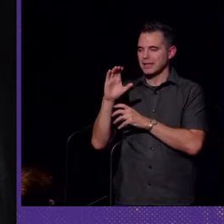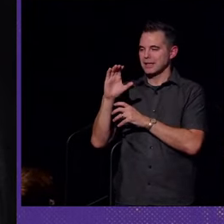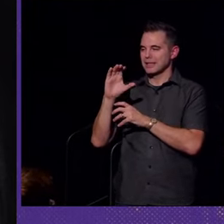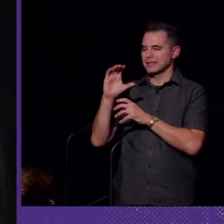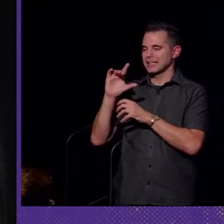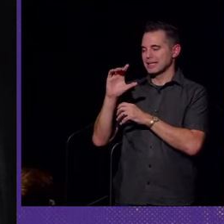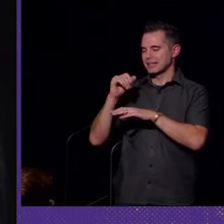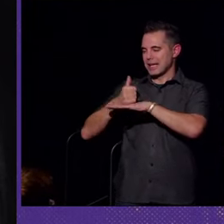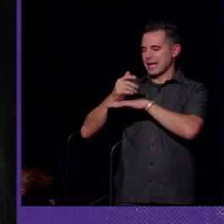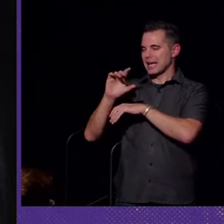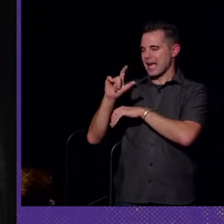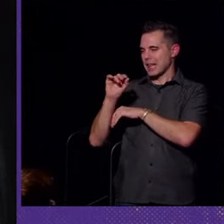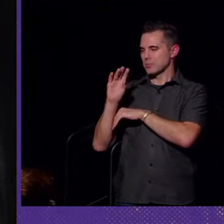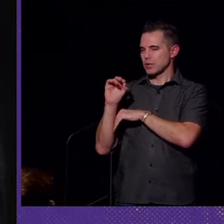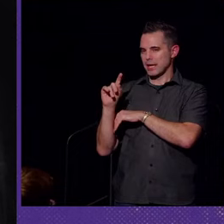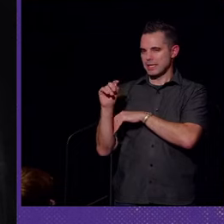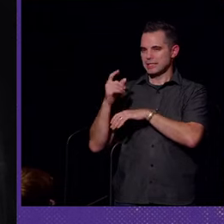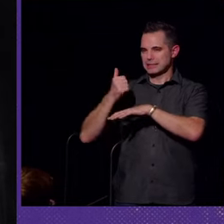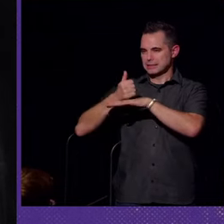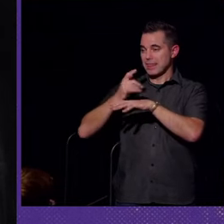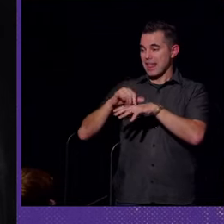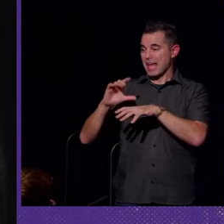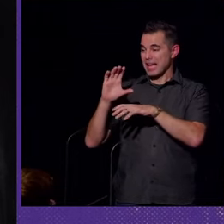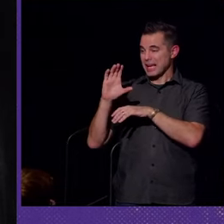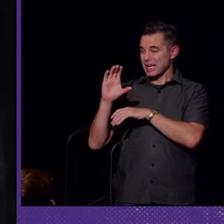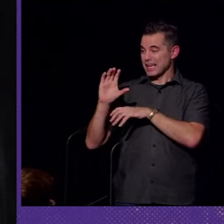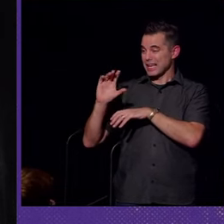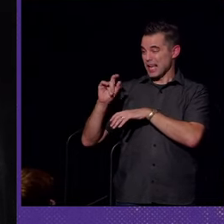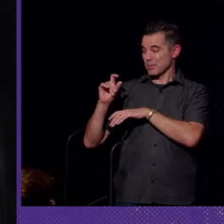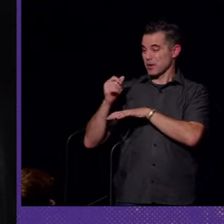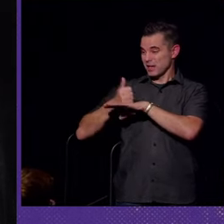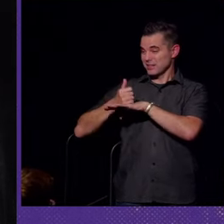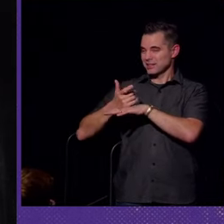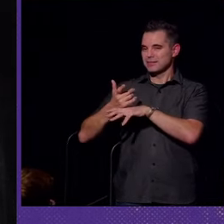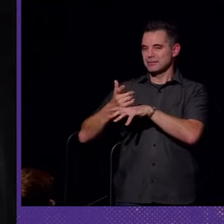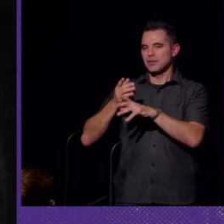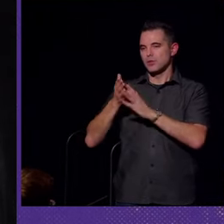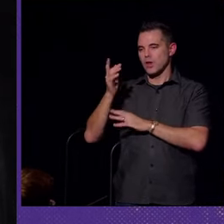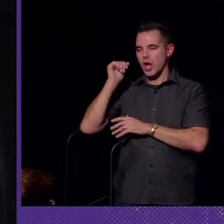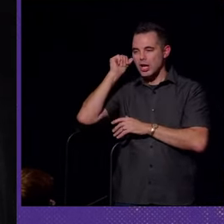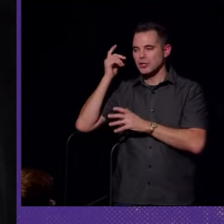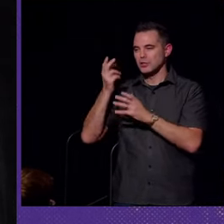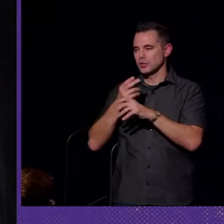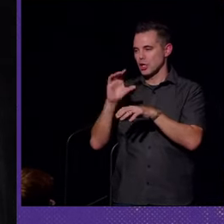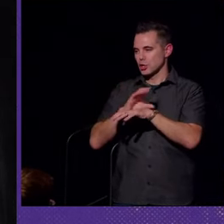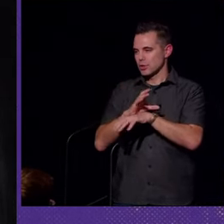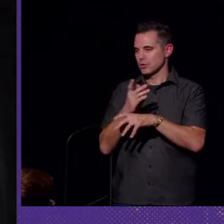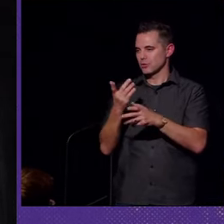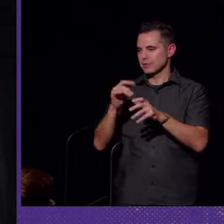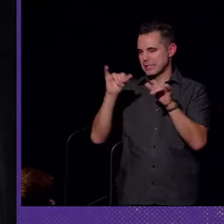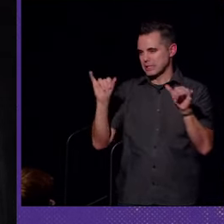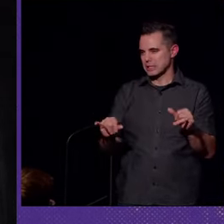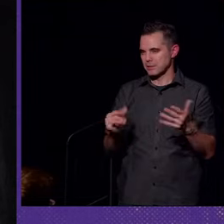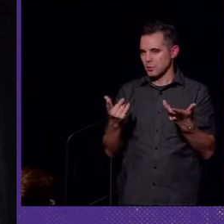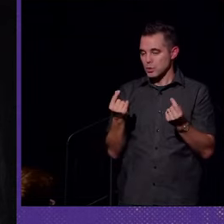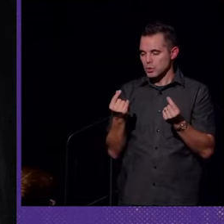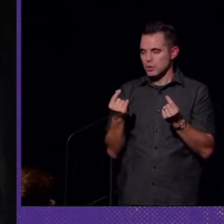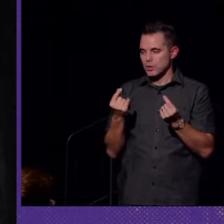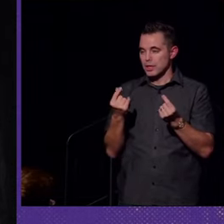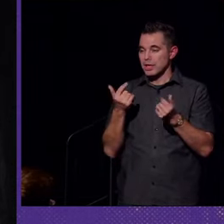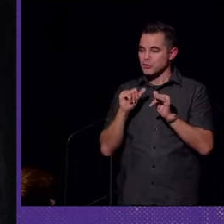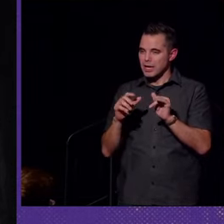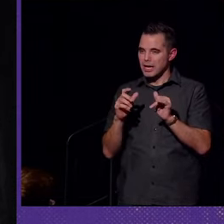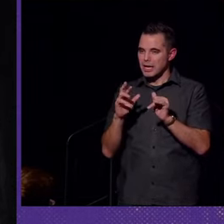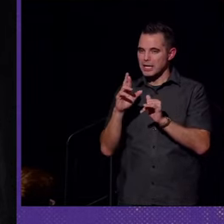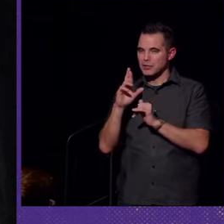And that calibration is done by the audiologist through, like, a computerized system. So, what they do is they try